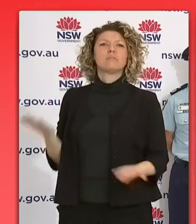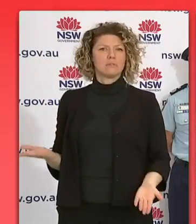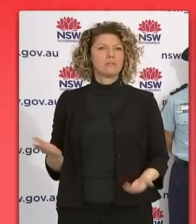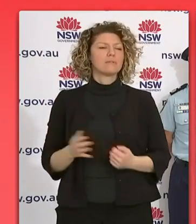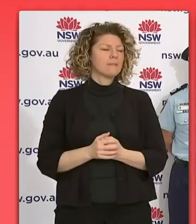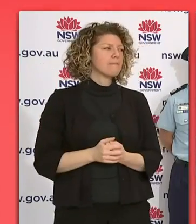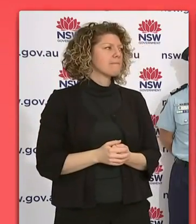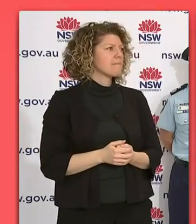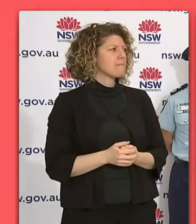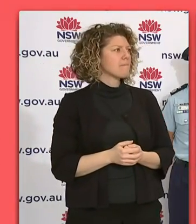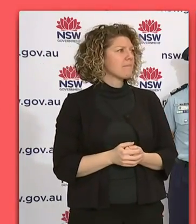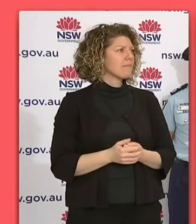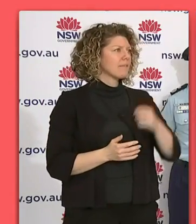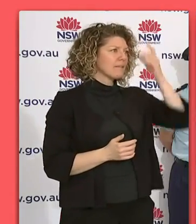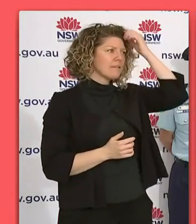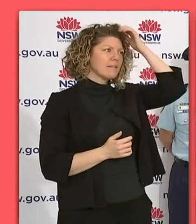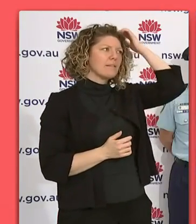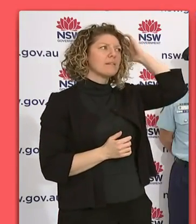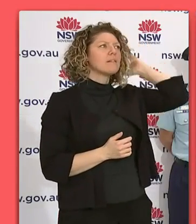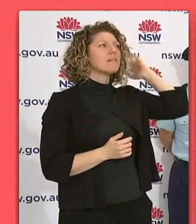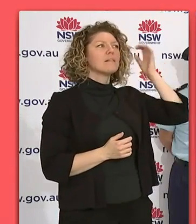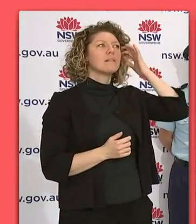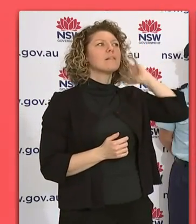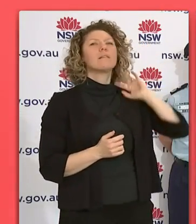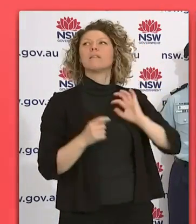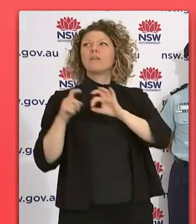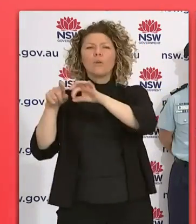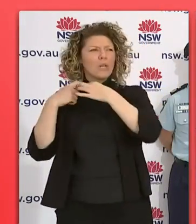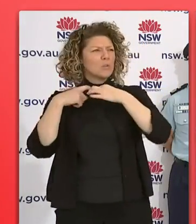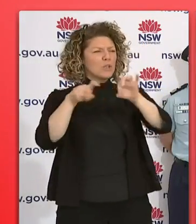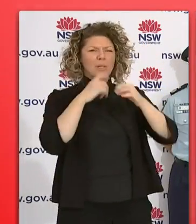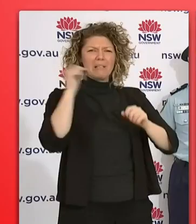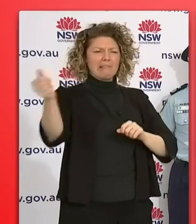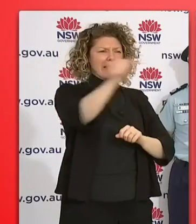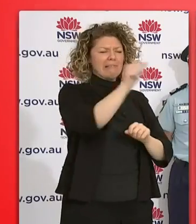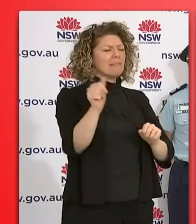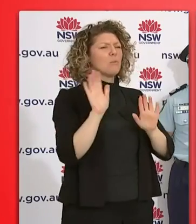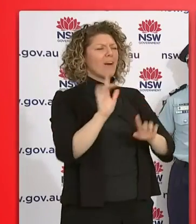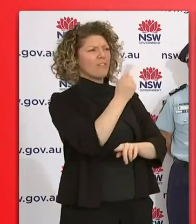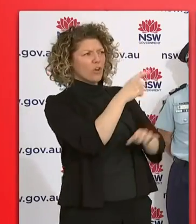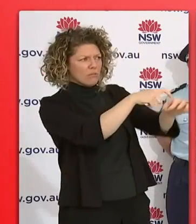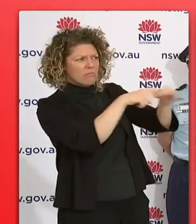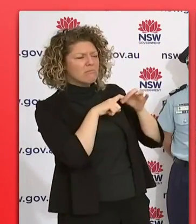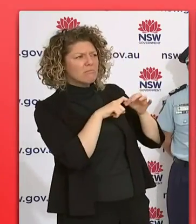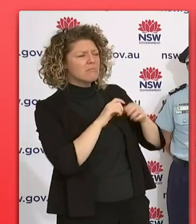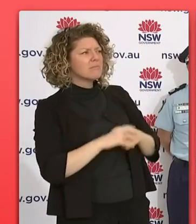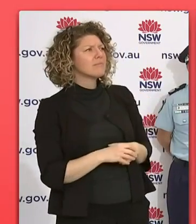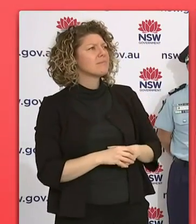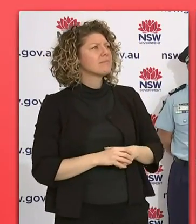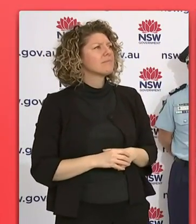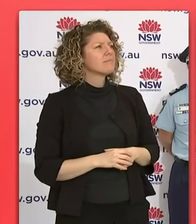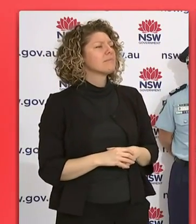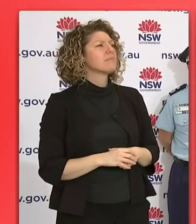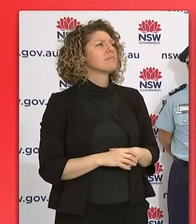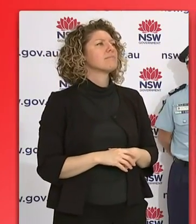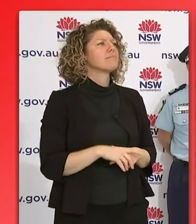Clinton, Clinton. Sorry. Sorry. Excuse me. I'm sorry. Can you just wait your turn? Regarding Canberra, but the regions as well, given the close proximity